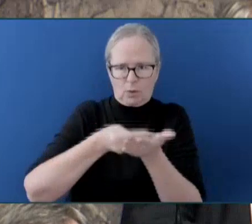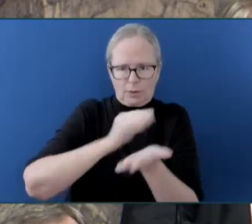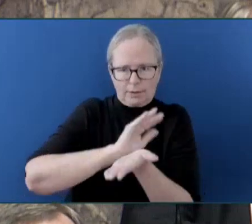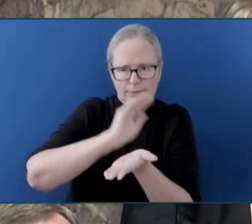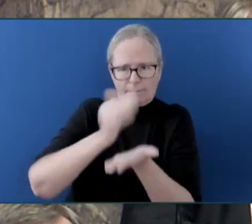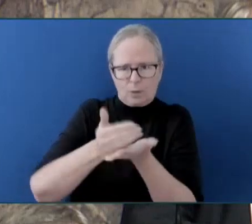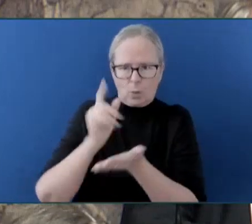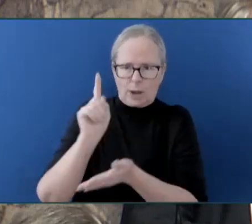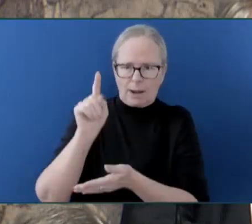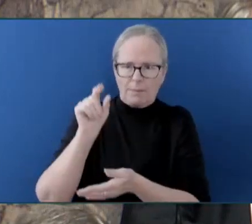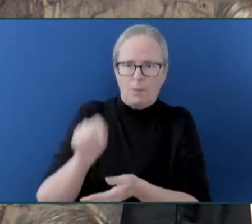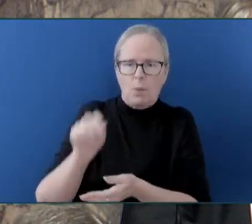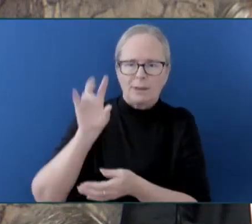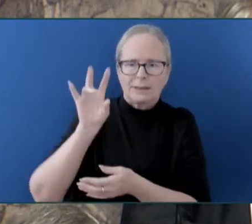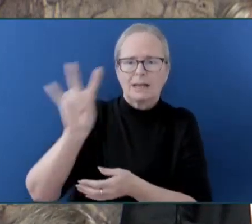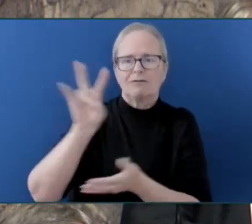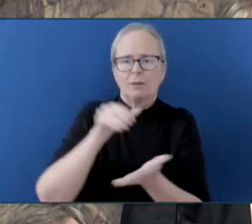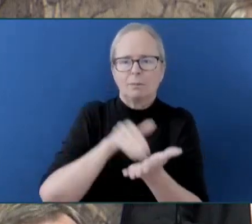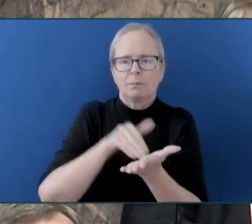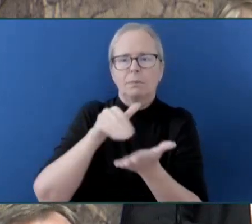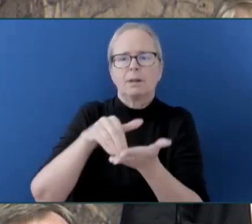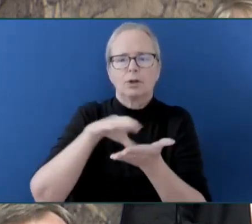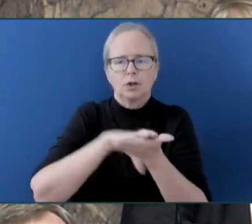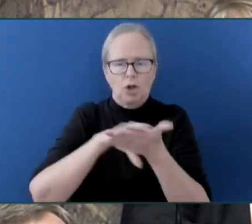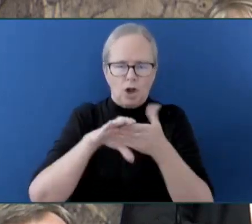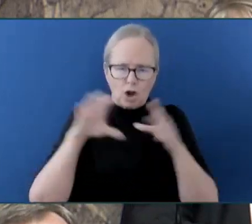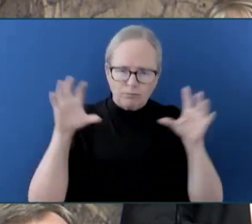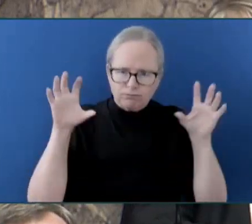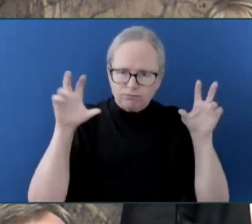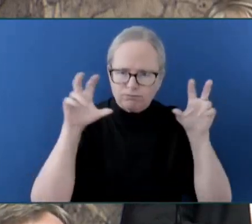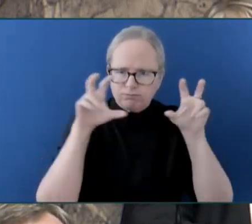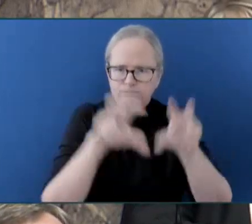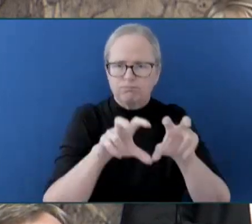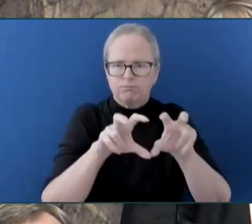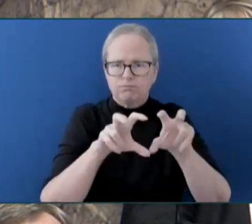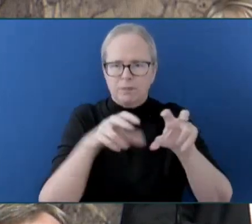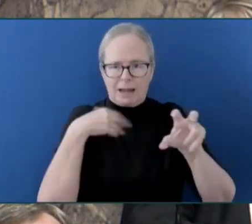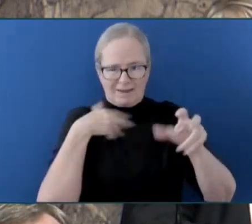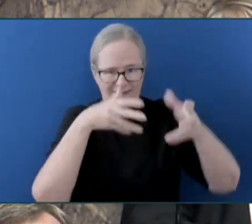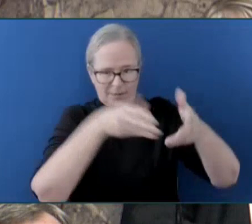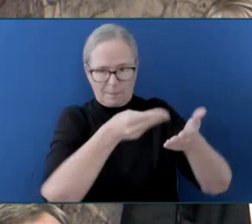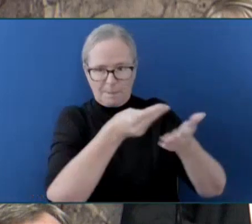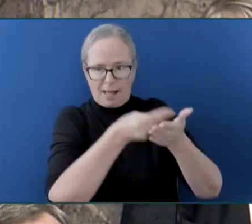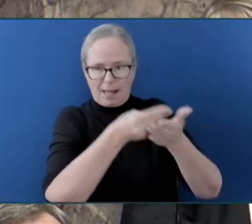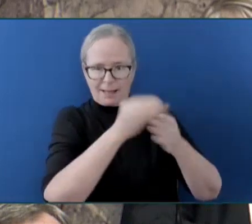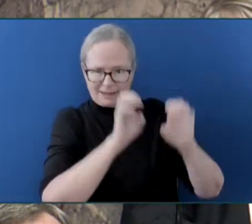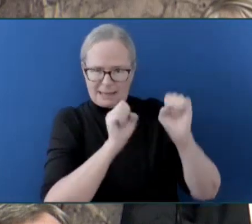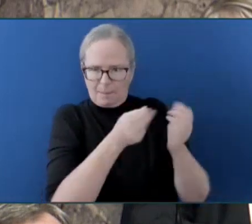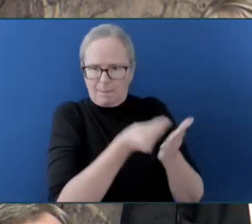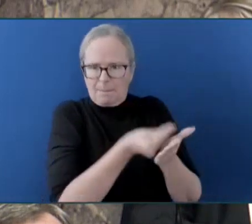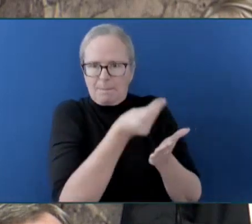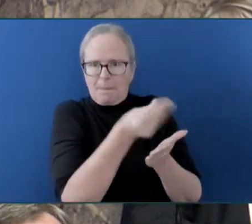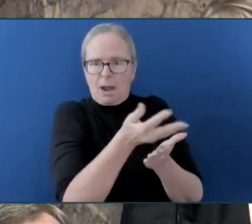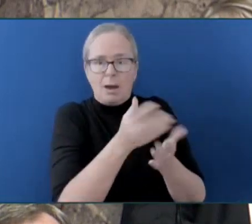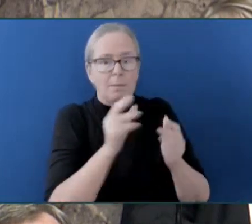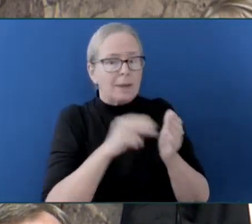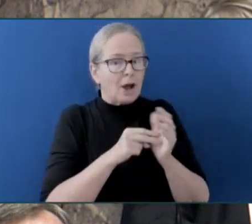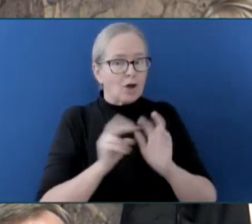Kitimat is excited. But this doesn't necessarily mean that Kitimat gets a CT scanner just yet, but it's a huge step.